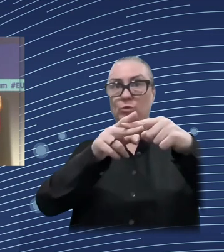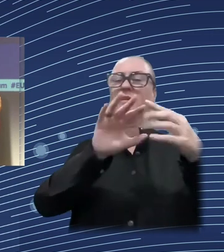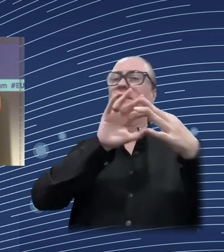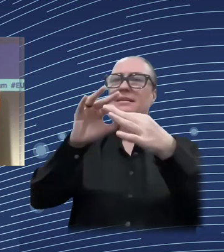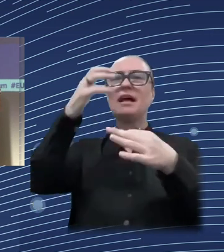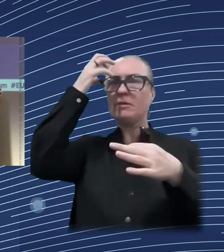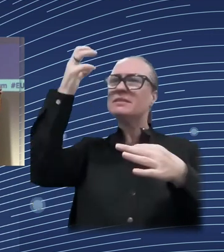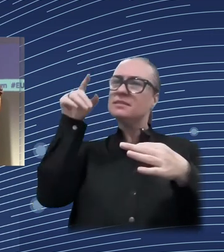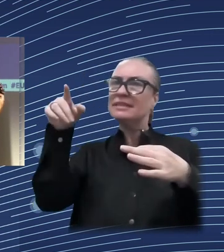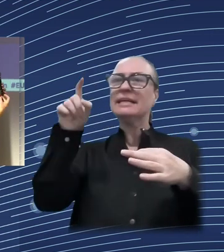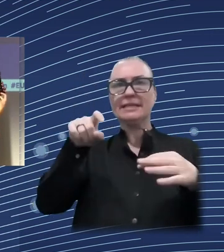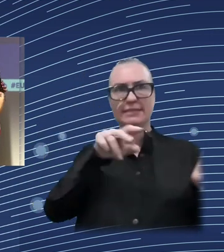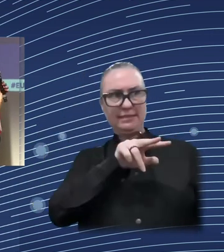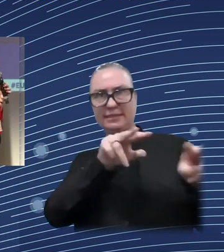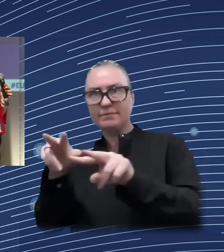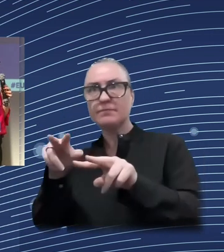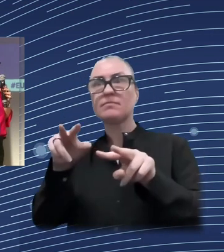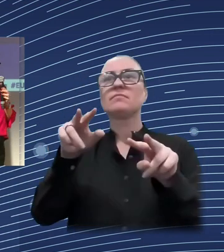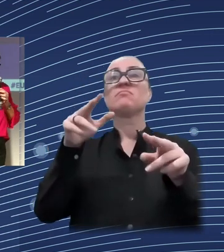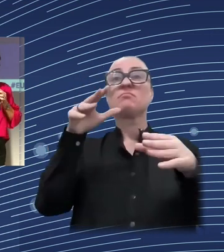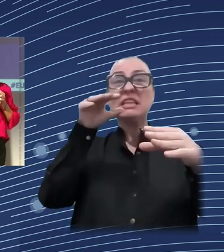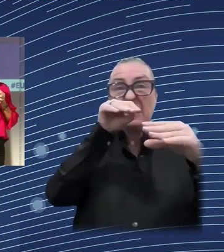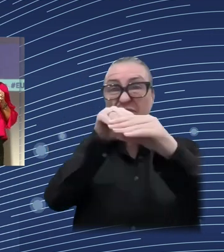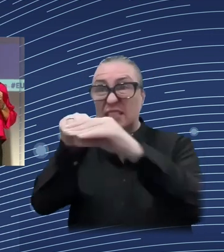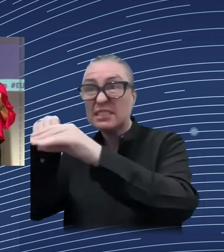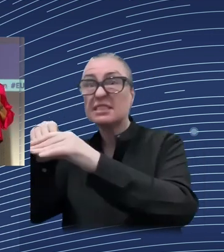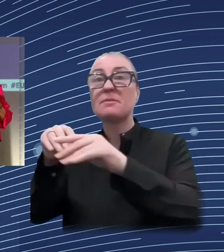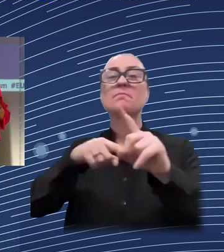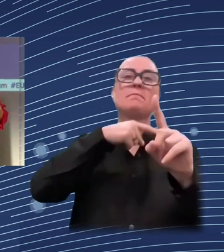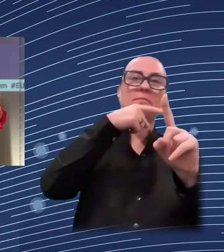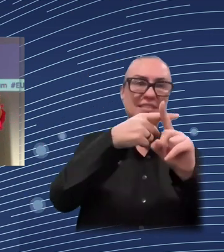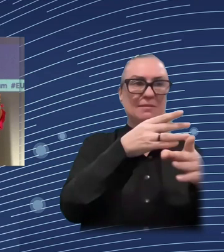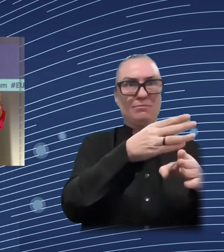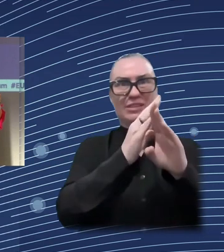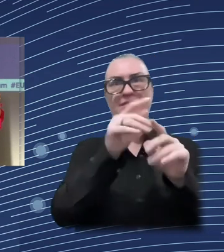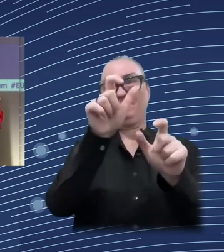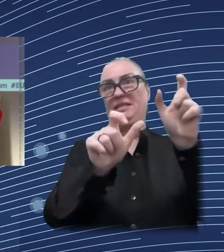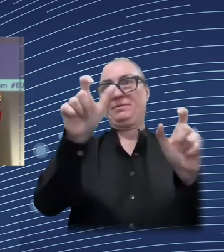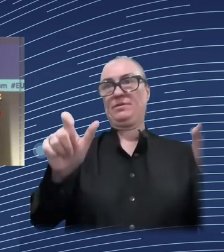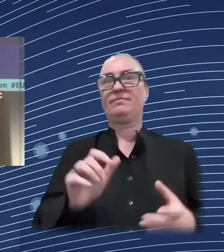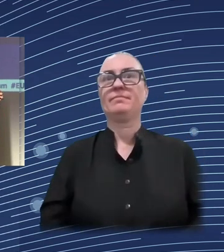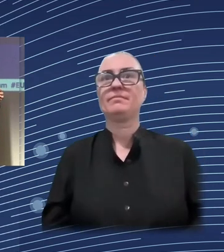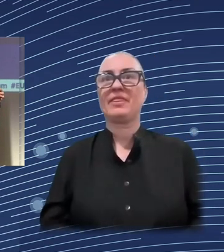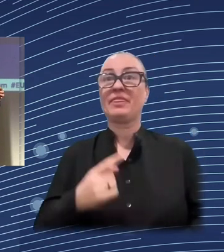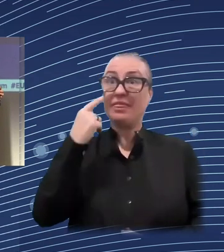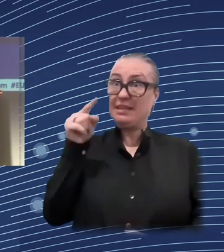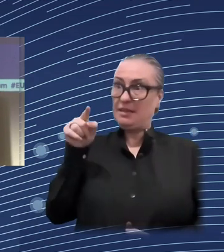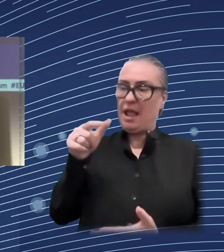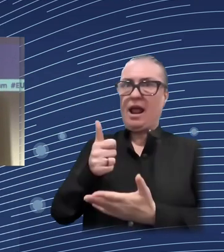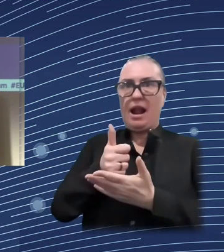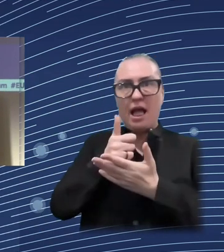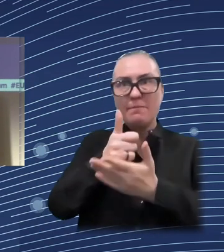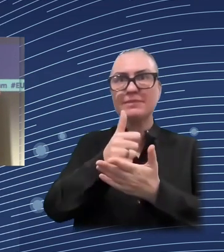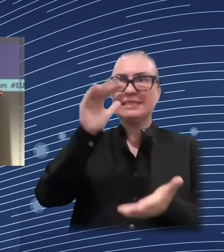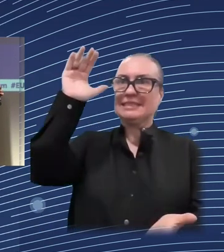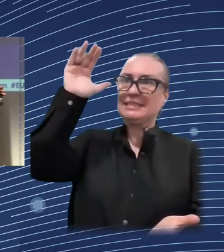to intervene. And the second one, which is something which is more recent, is really the investment that many